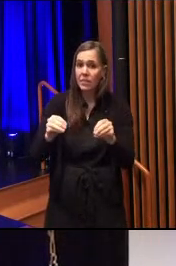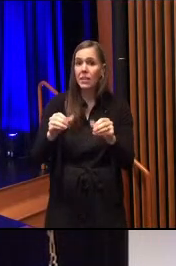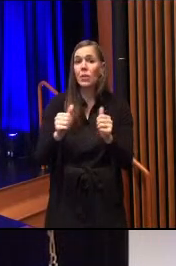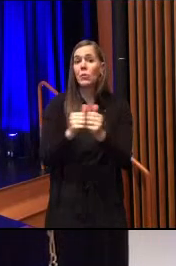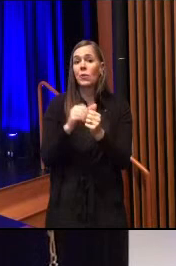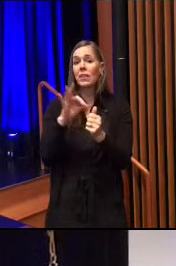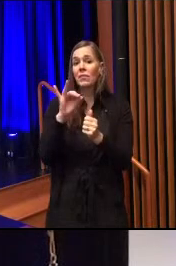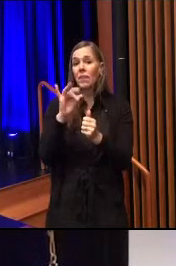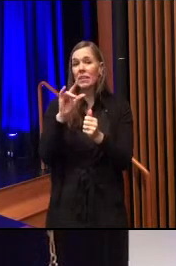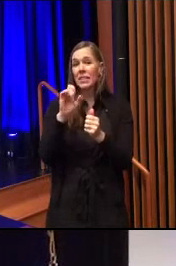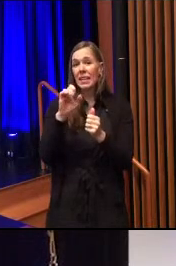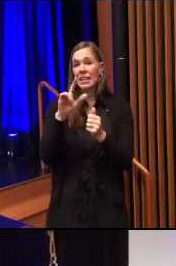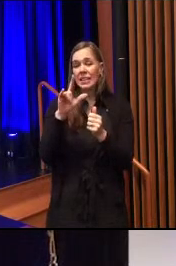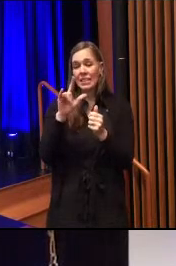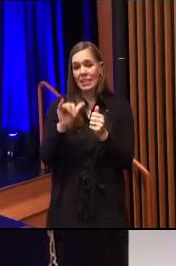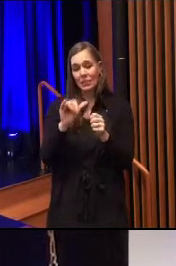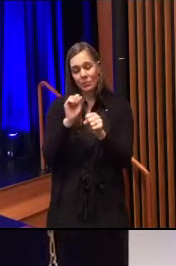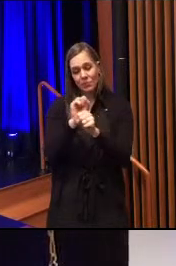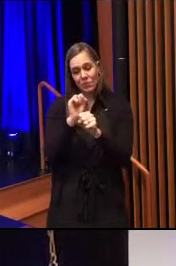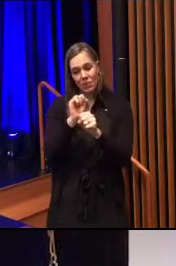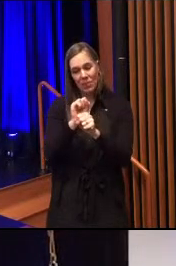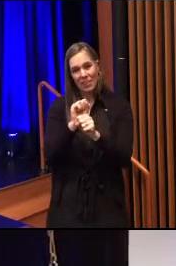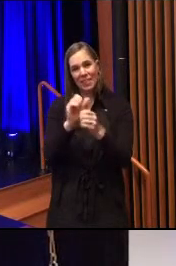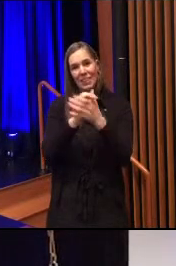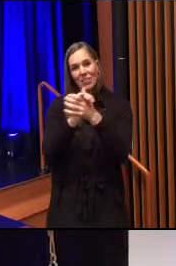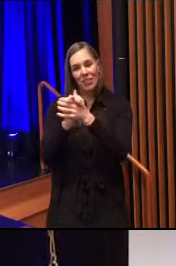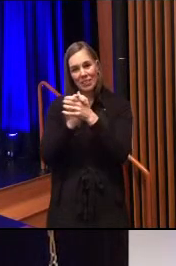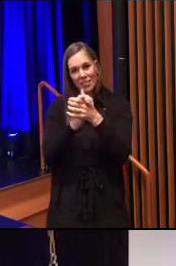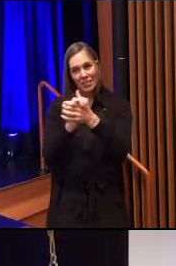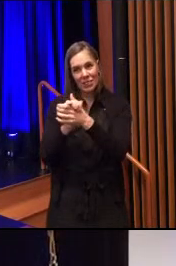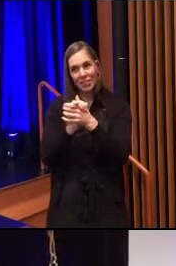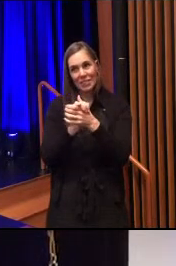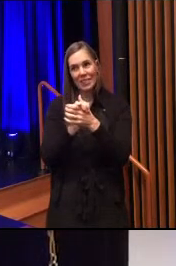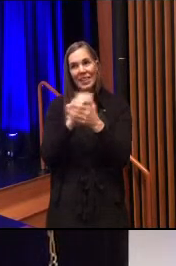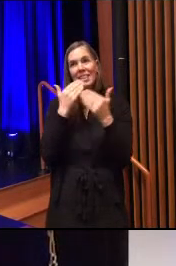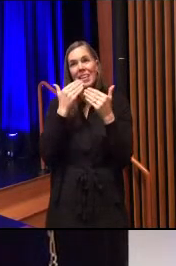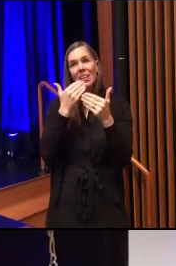fidelity with fidelity congratulations so